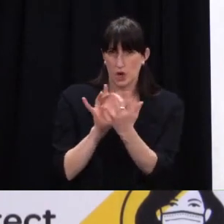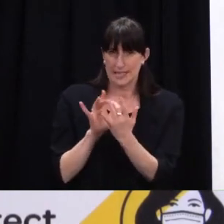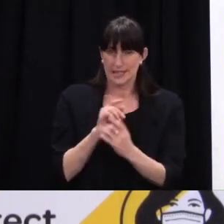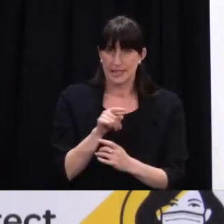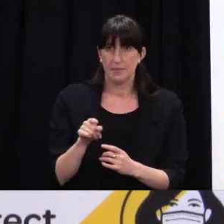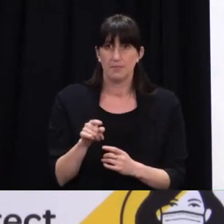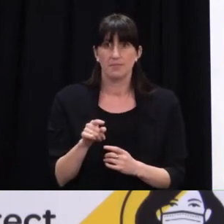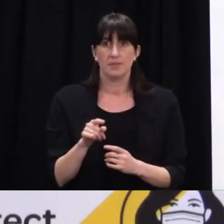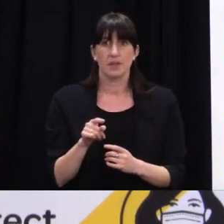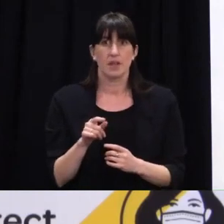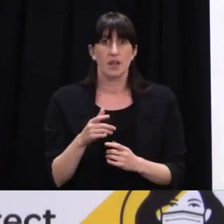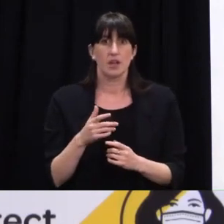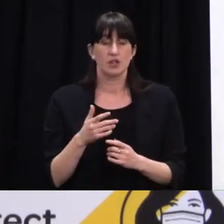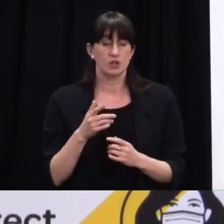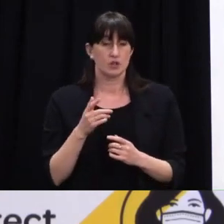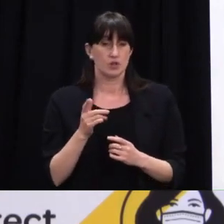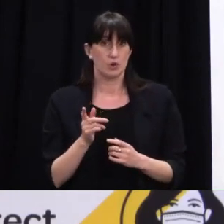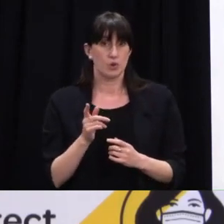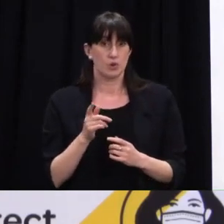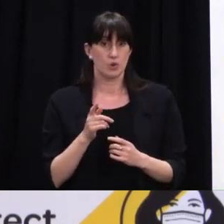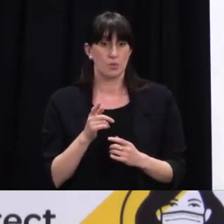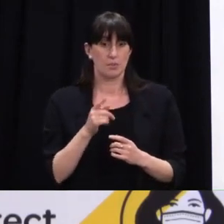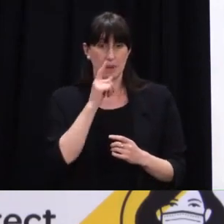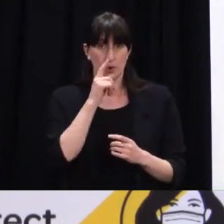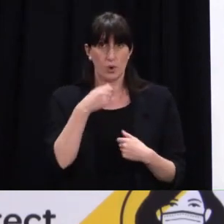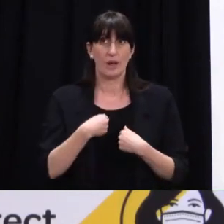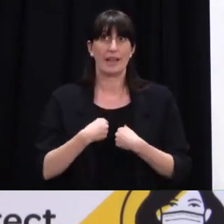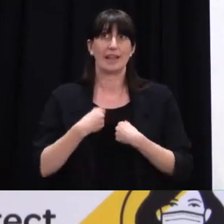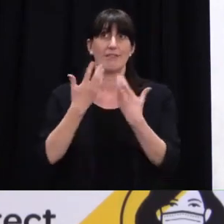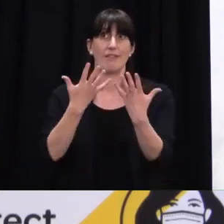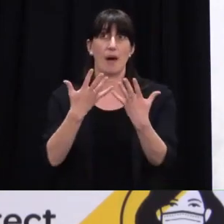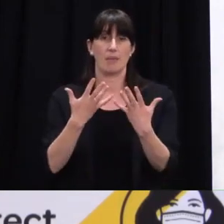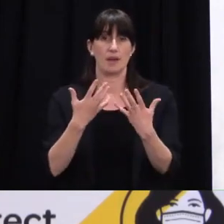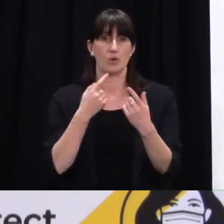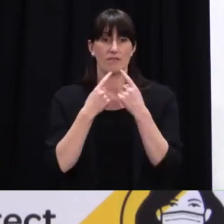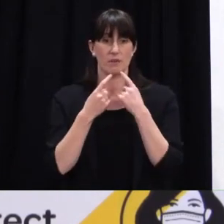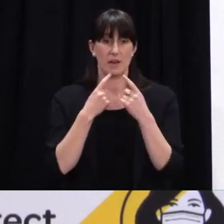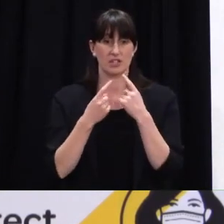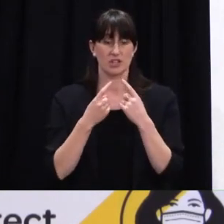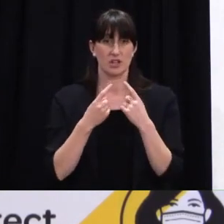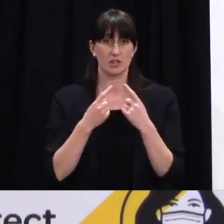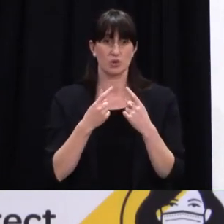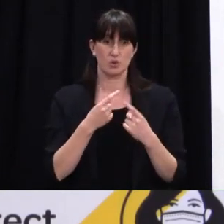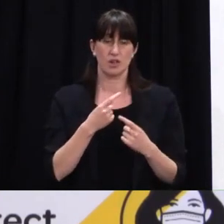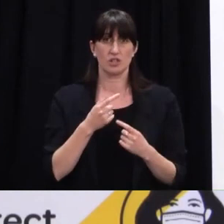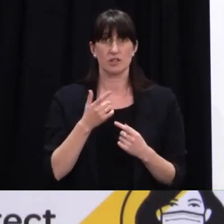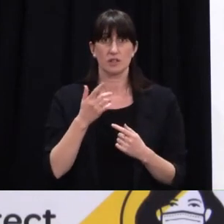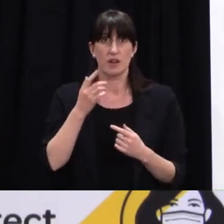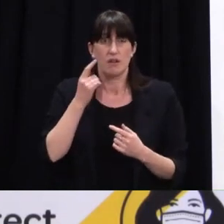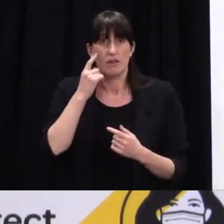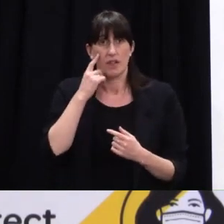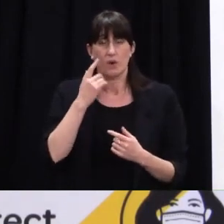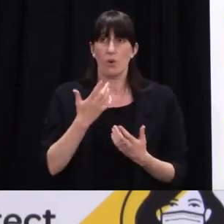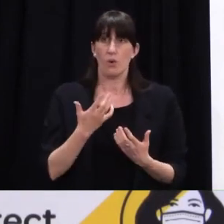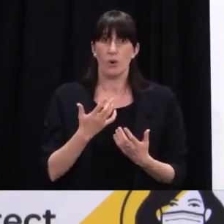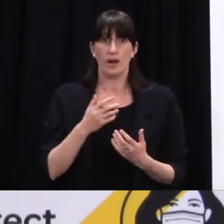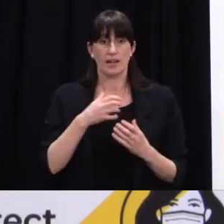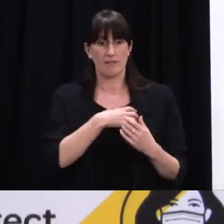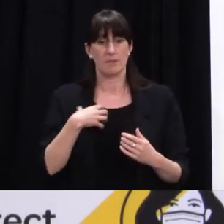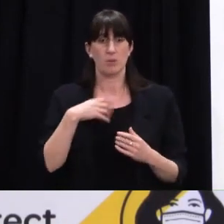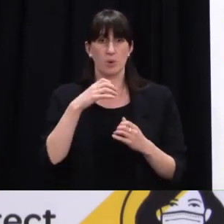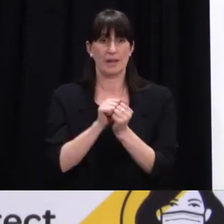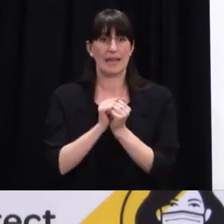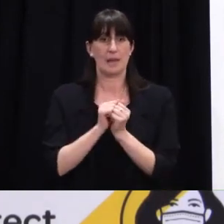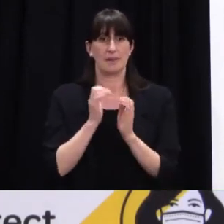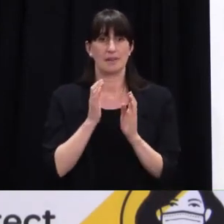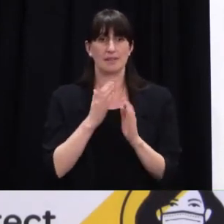misused or do we just take our word for it no you don't need to take our word for it I'm looking down the back because I know Minister Hipkins